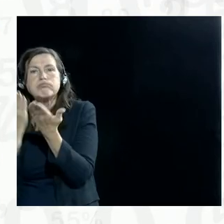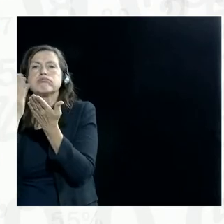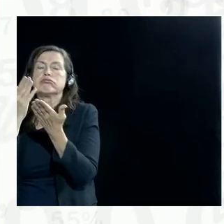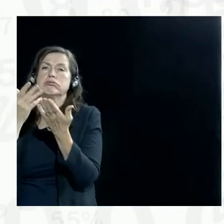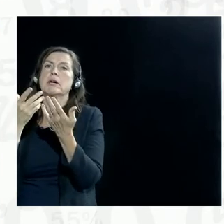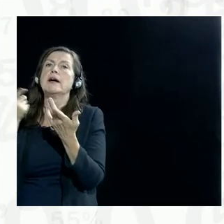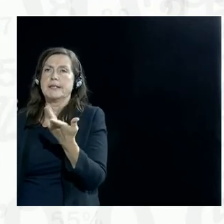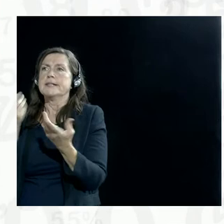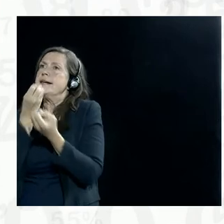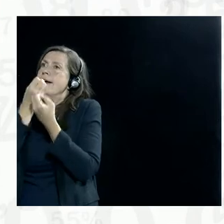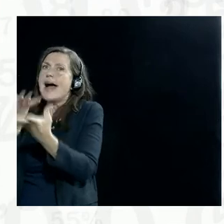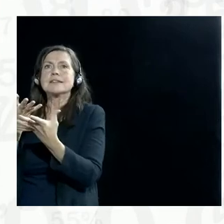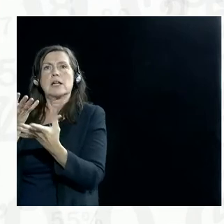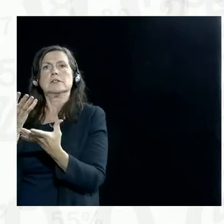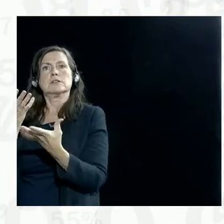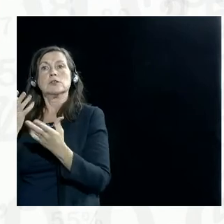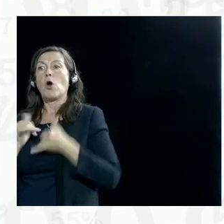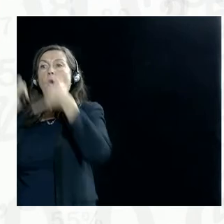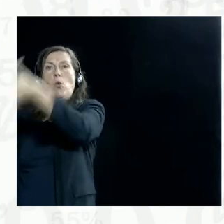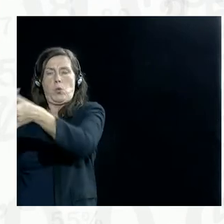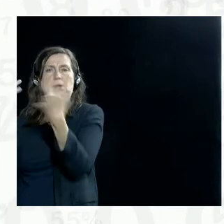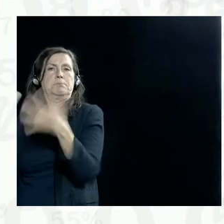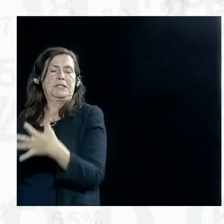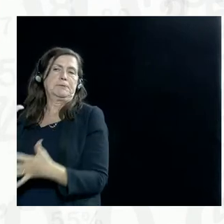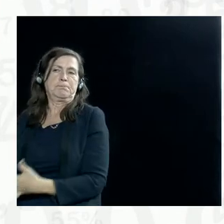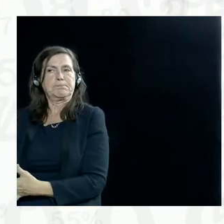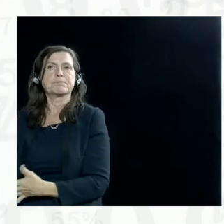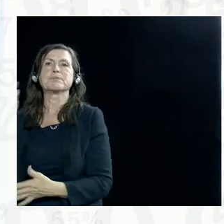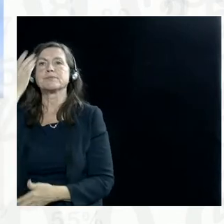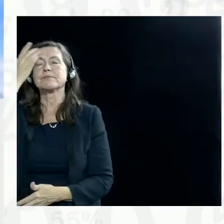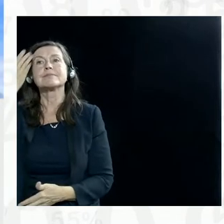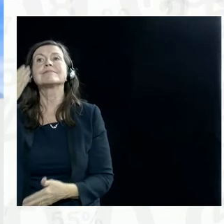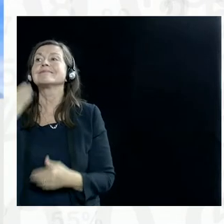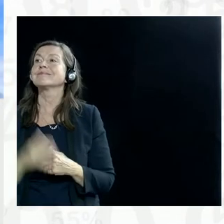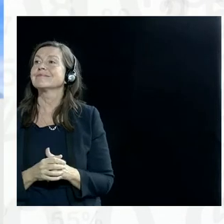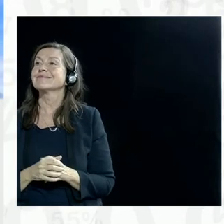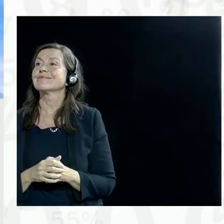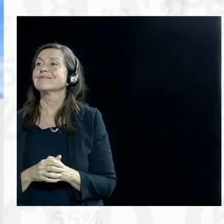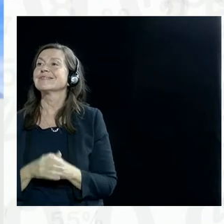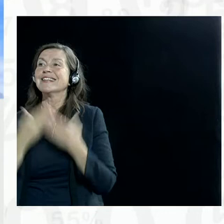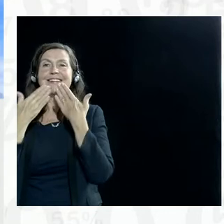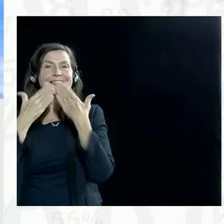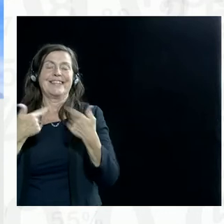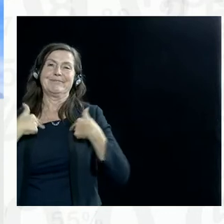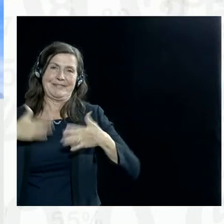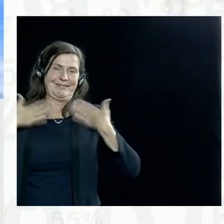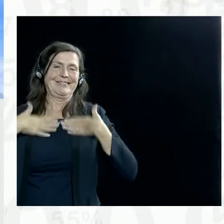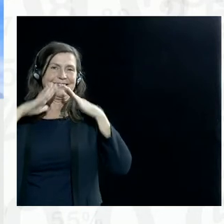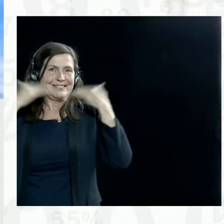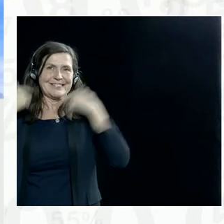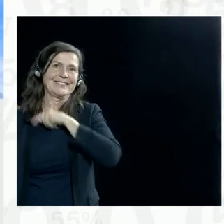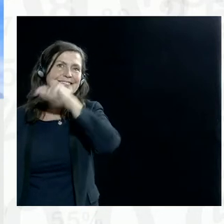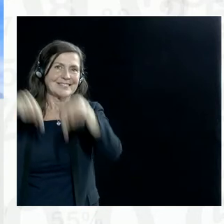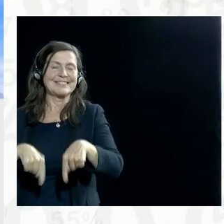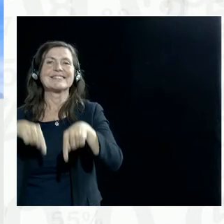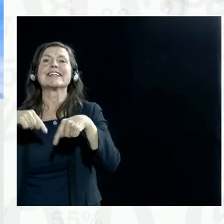Excellence Award. Pam, we're all ears. Oh, thank you so much. I am delighted to be here and thanks to the UN for